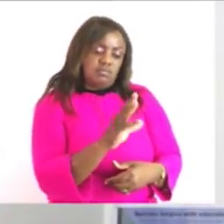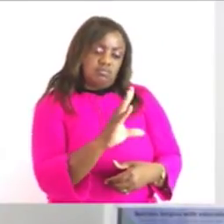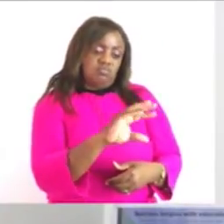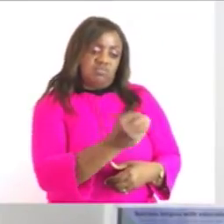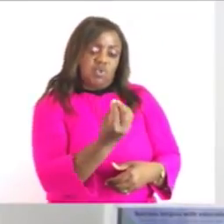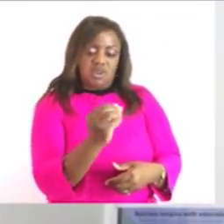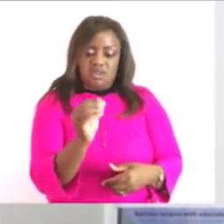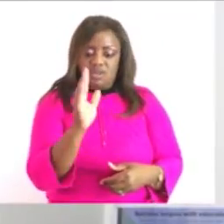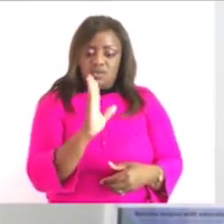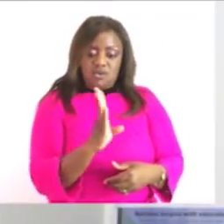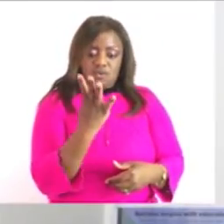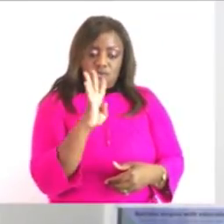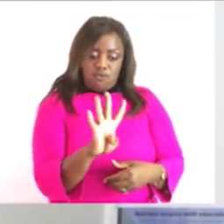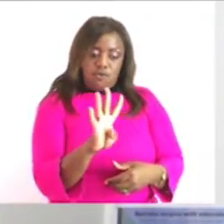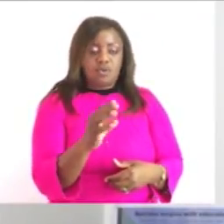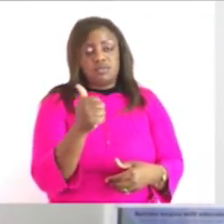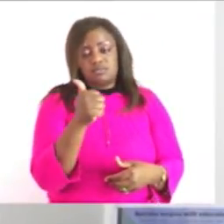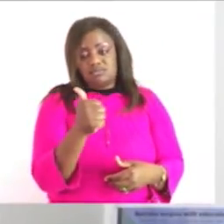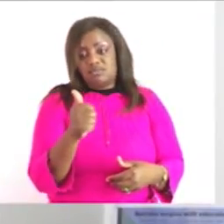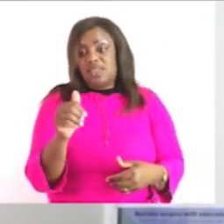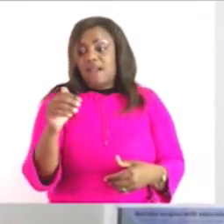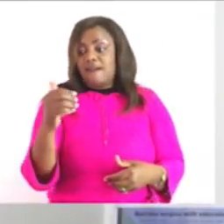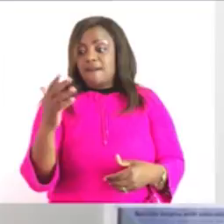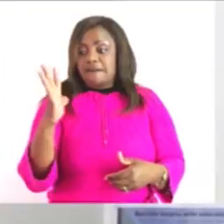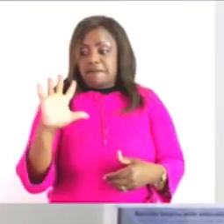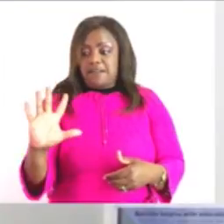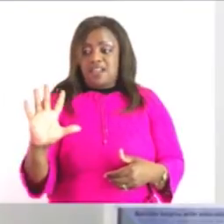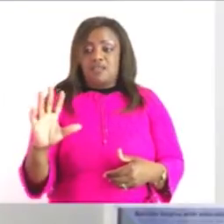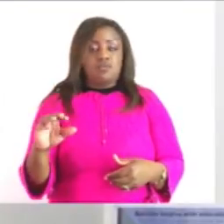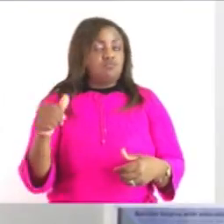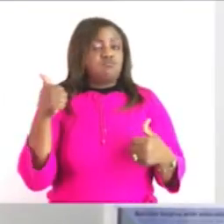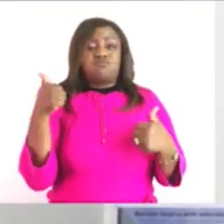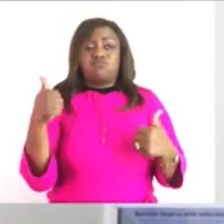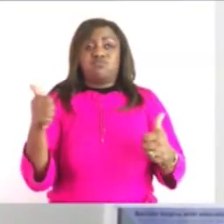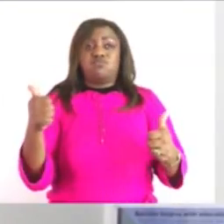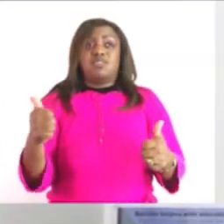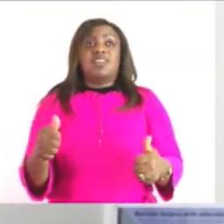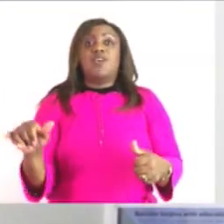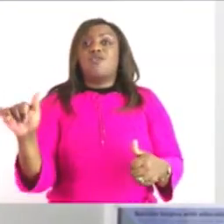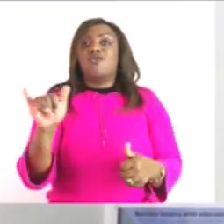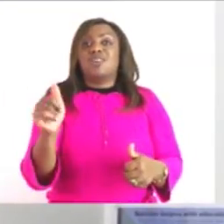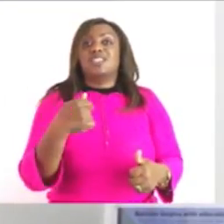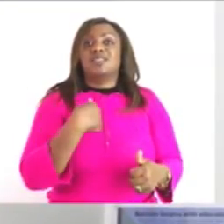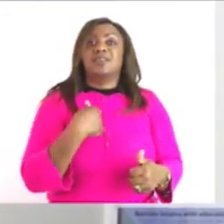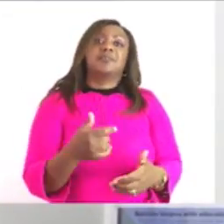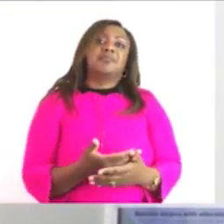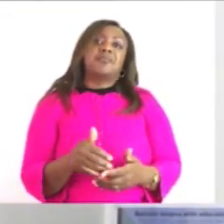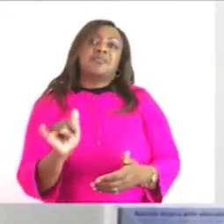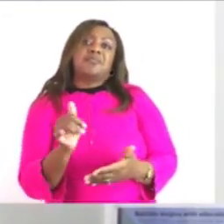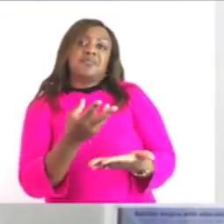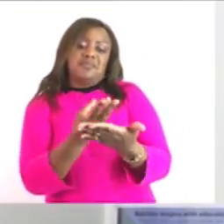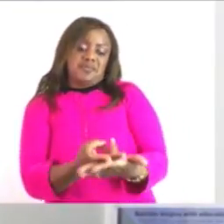one two three four five if i have to